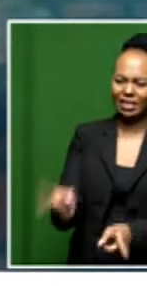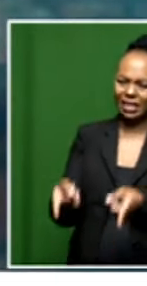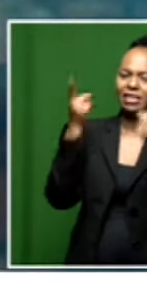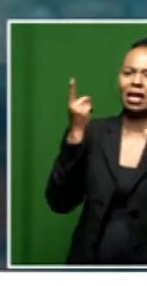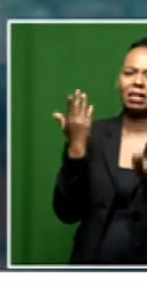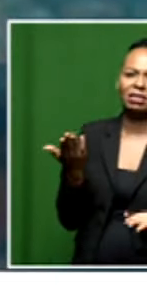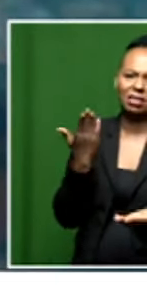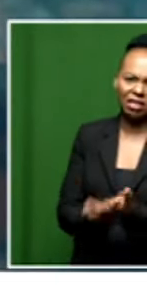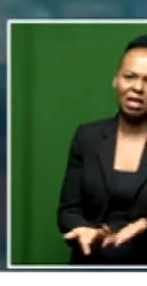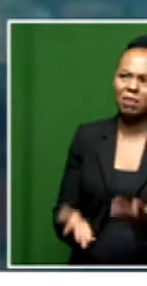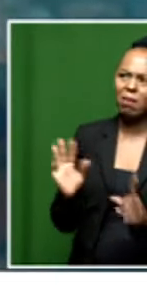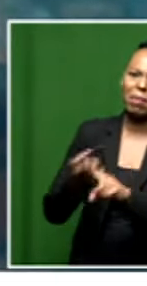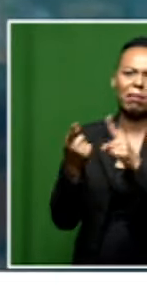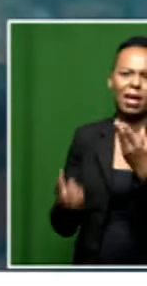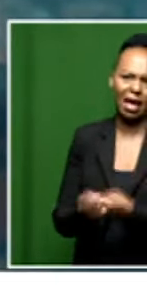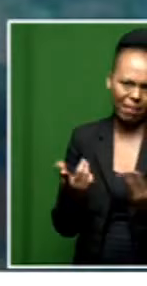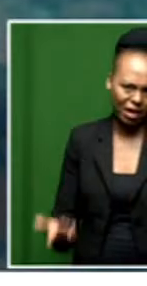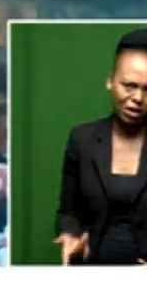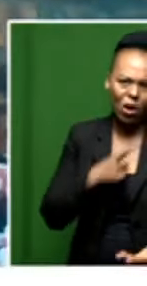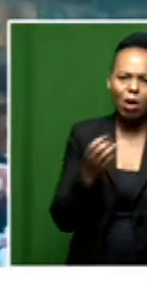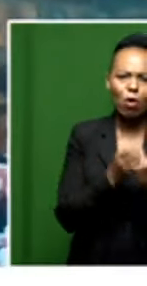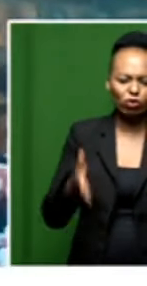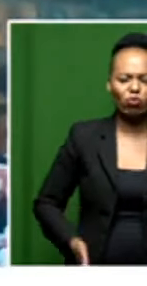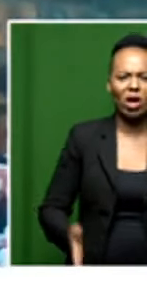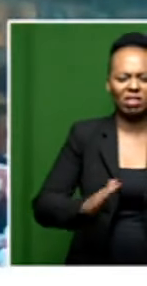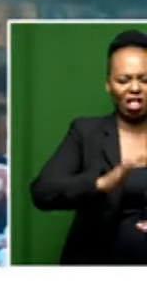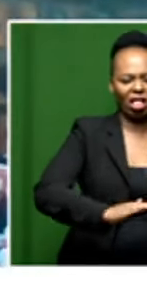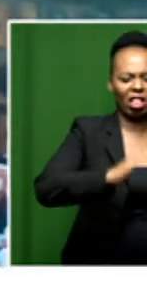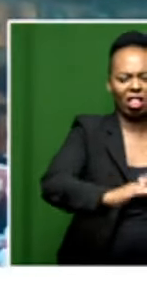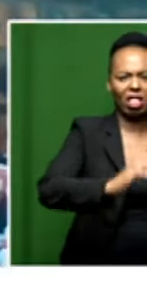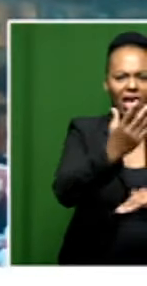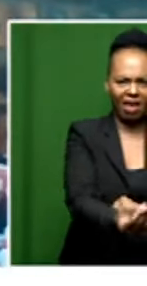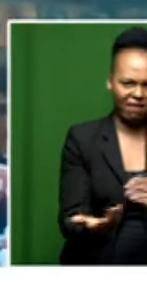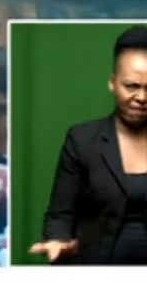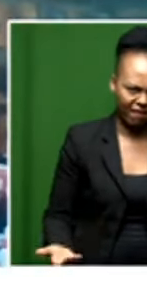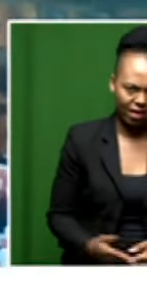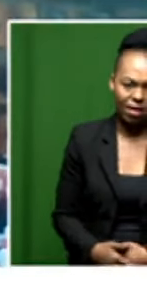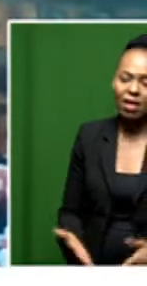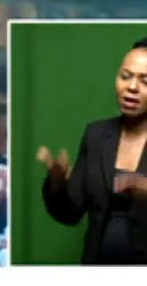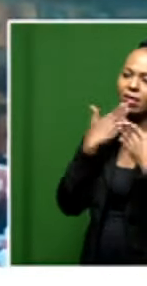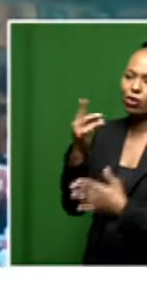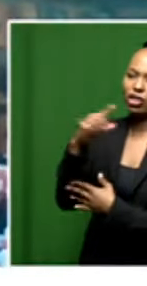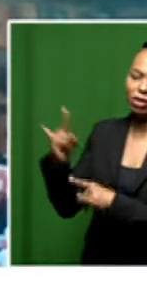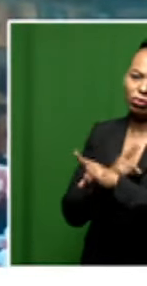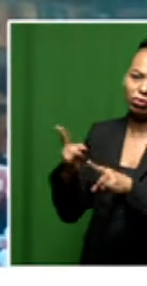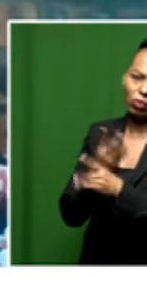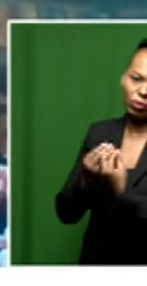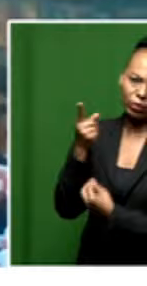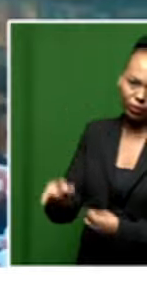by cars. Ora, Diji, lovely chatting to you. Thank you so much for your time. Thank you.